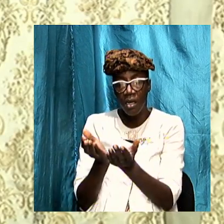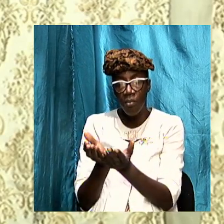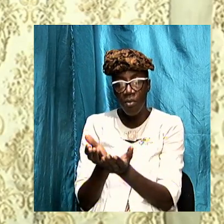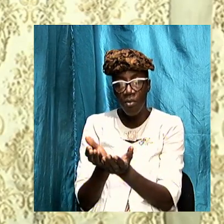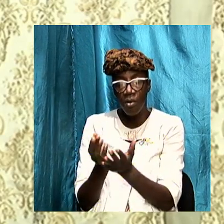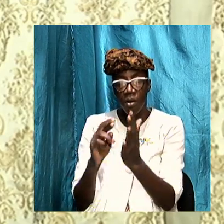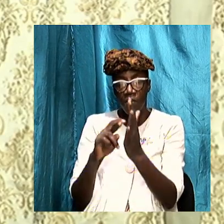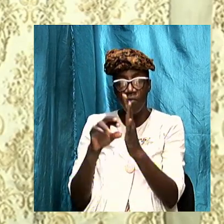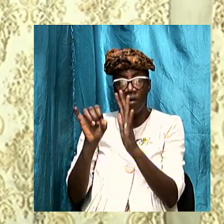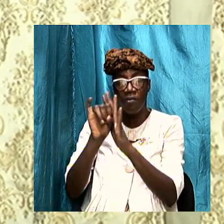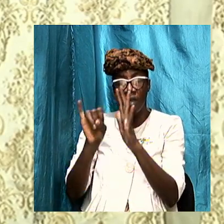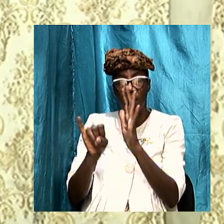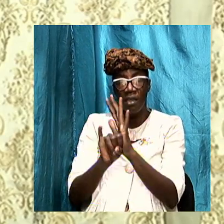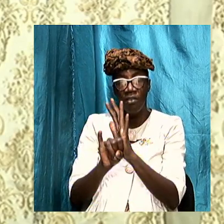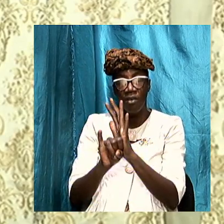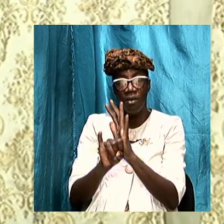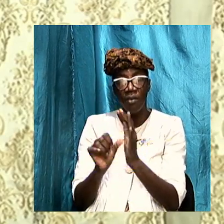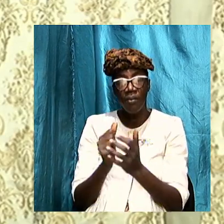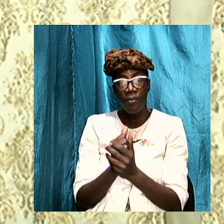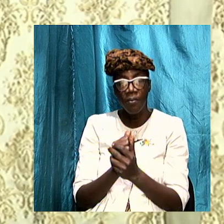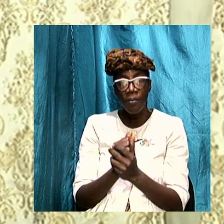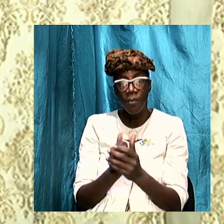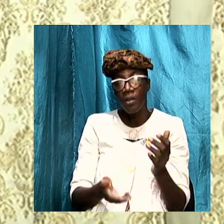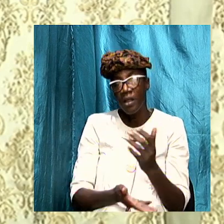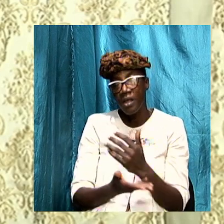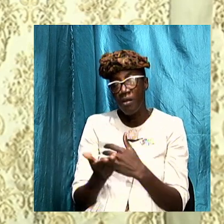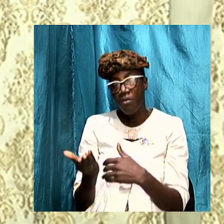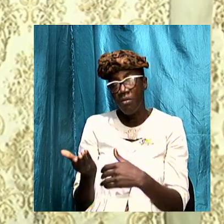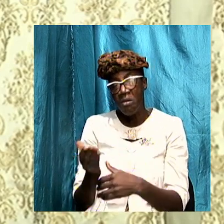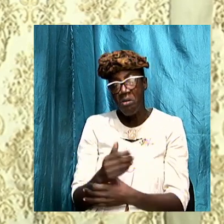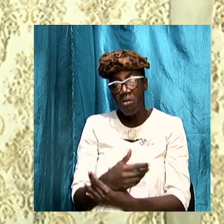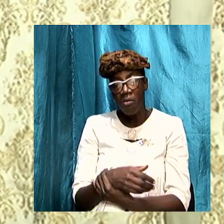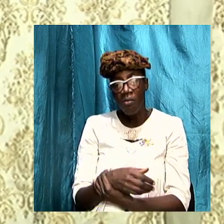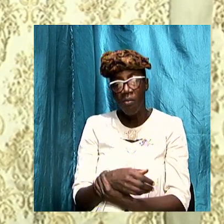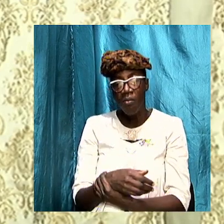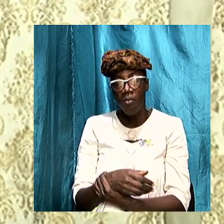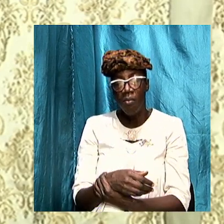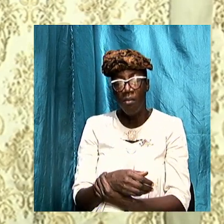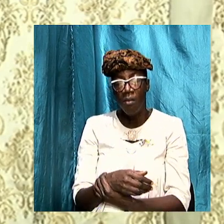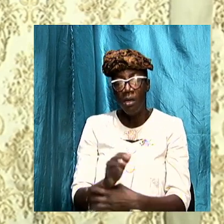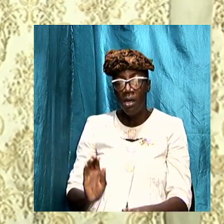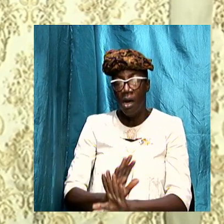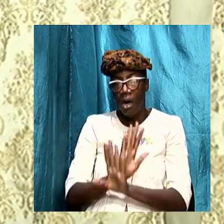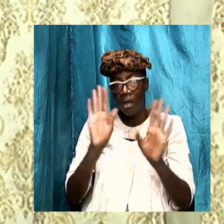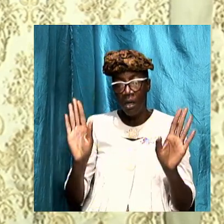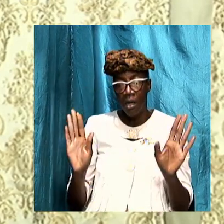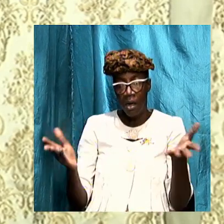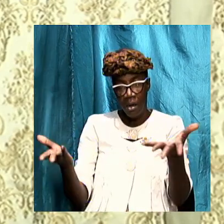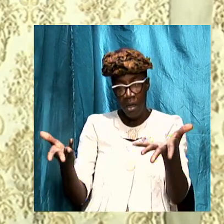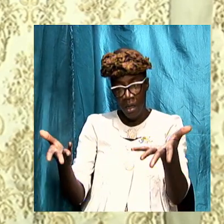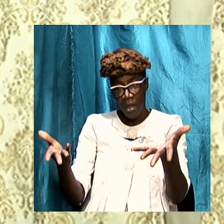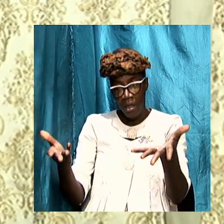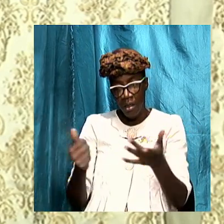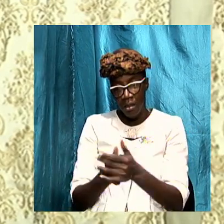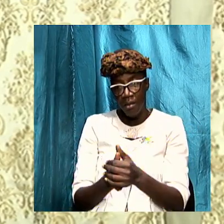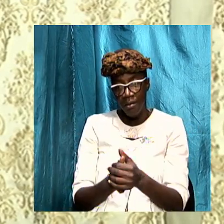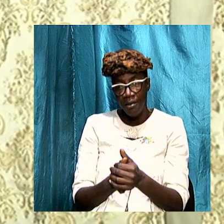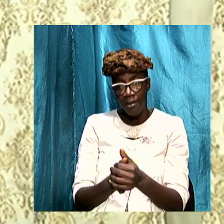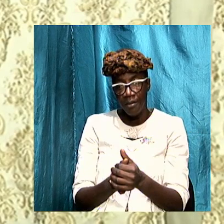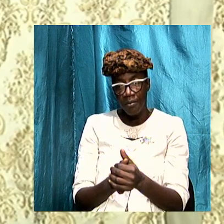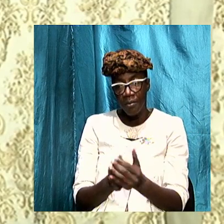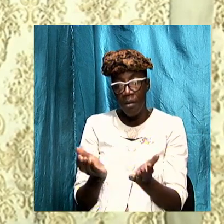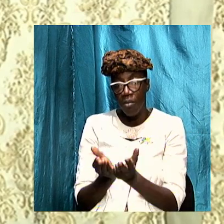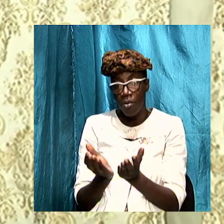of revelation it is therefore clear to us that it is a book